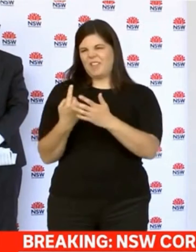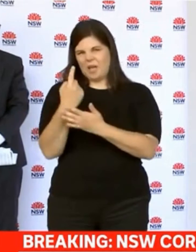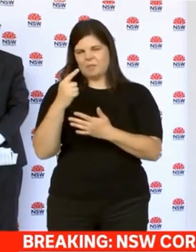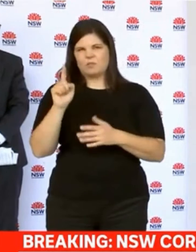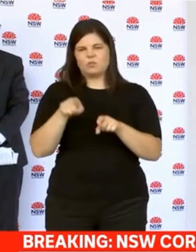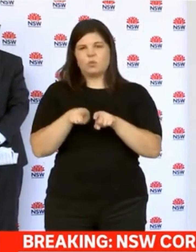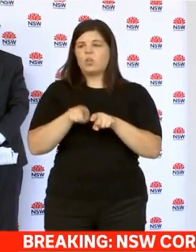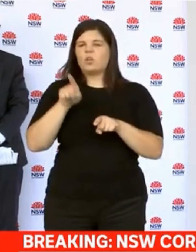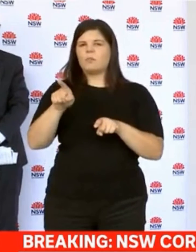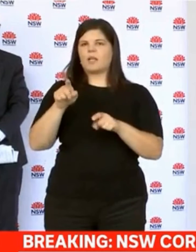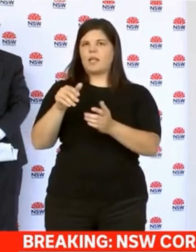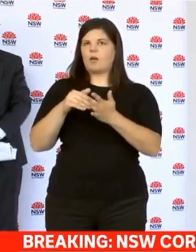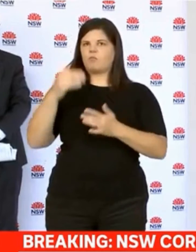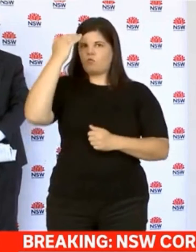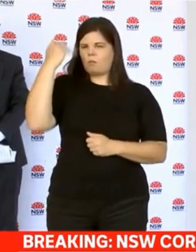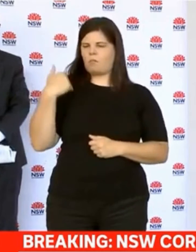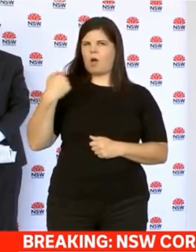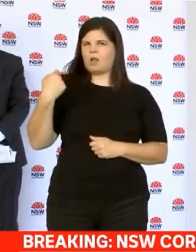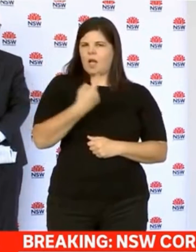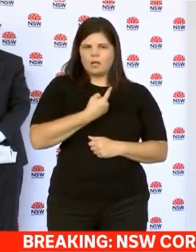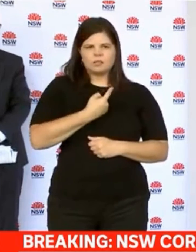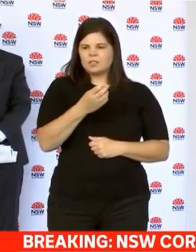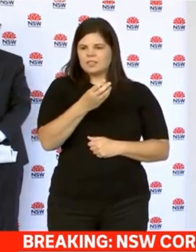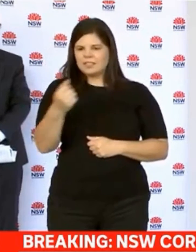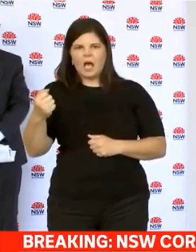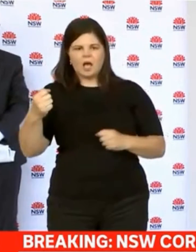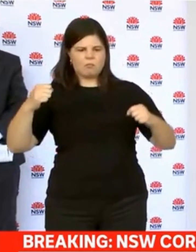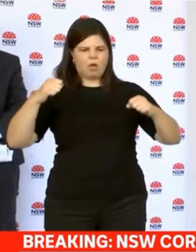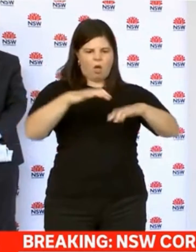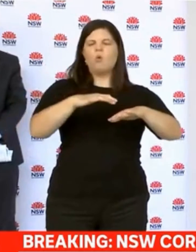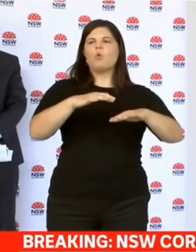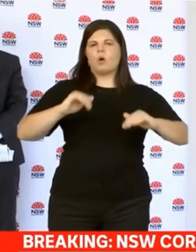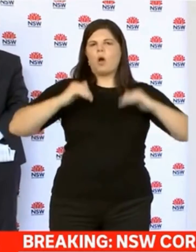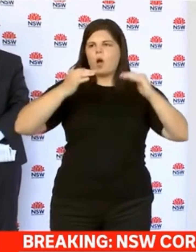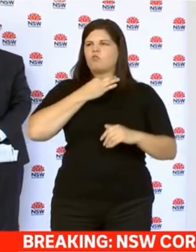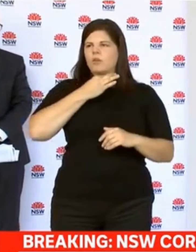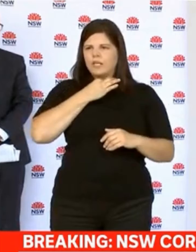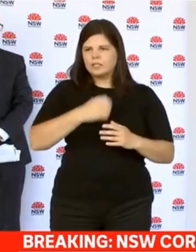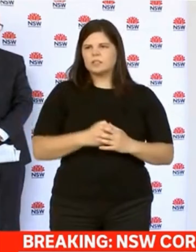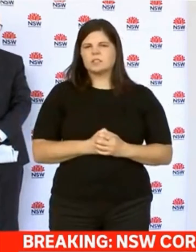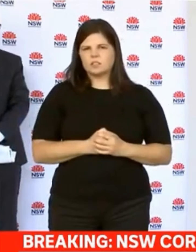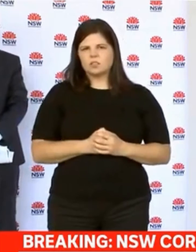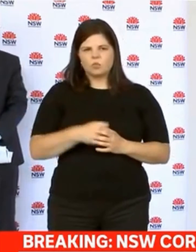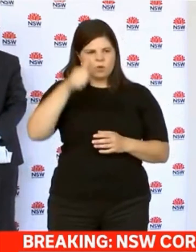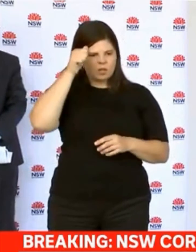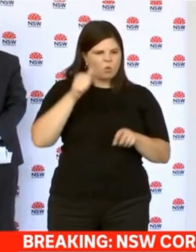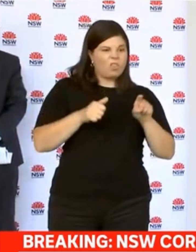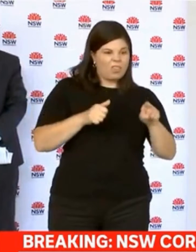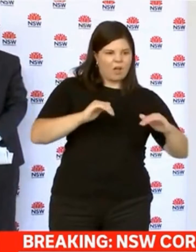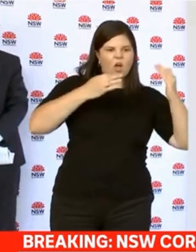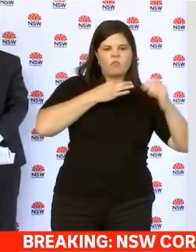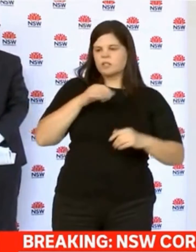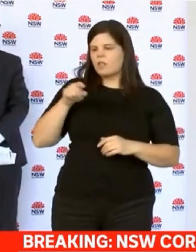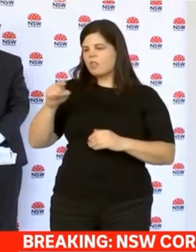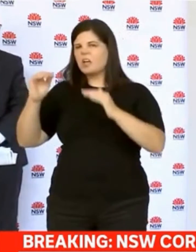us is a reminder of what type of activity is high risk, what type of activity actually causes those super-spreading events.